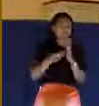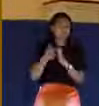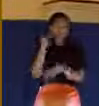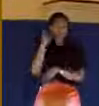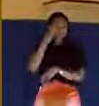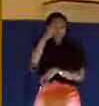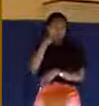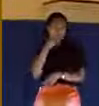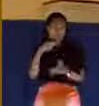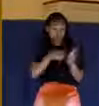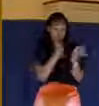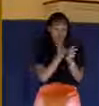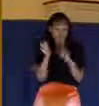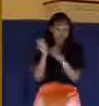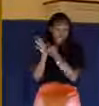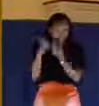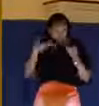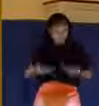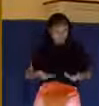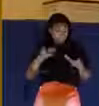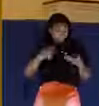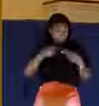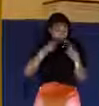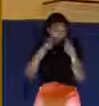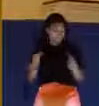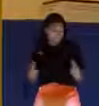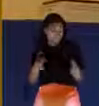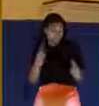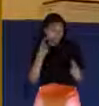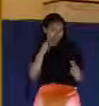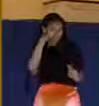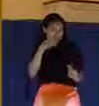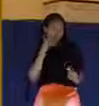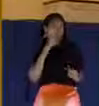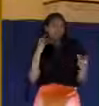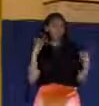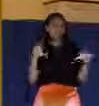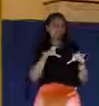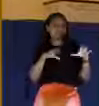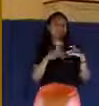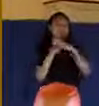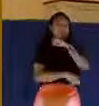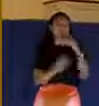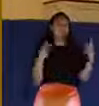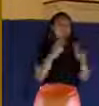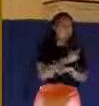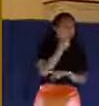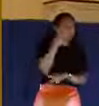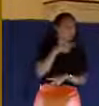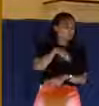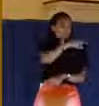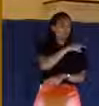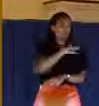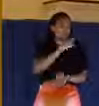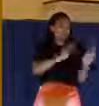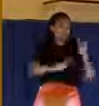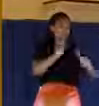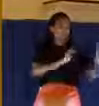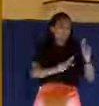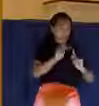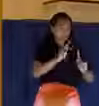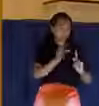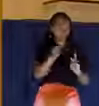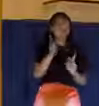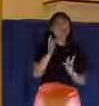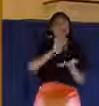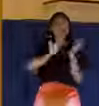do this to me, what's going to happen to you? And of course, Jesus there was predicting what would happen in 70 A.D. when